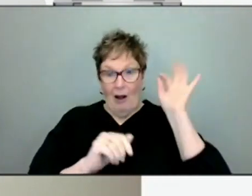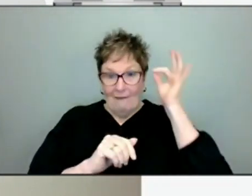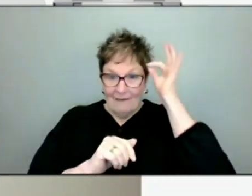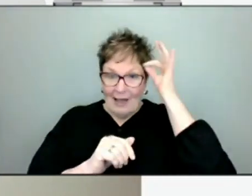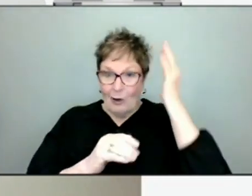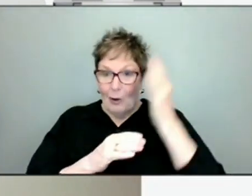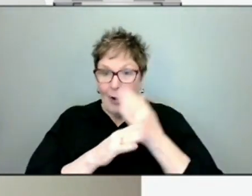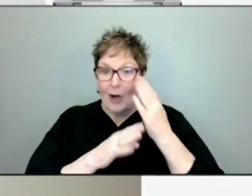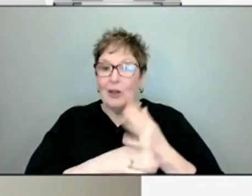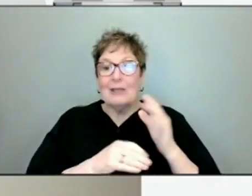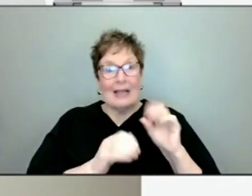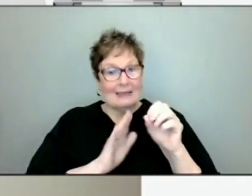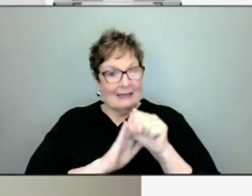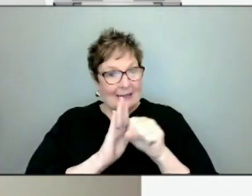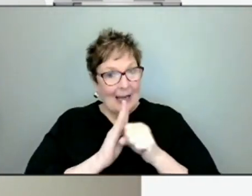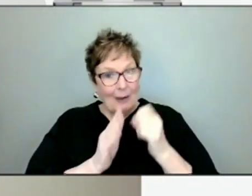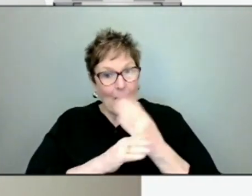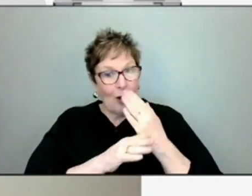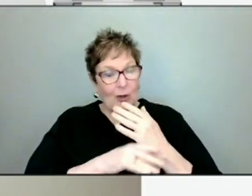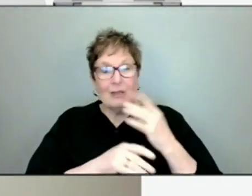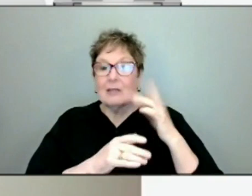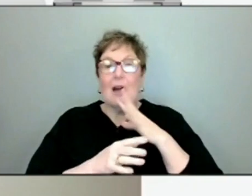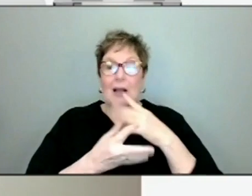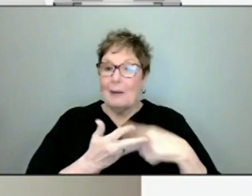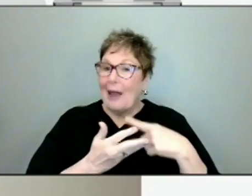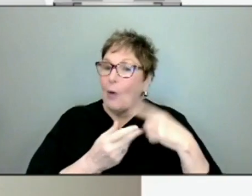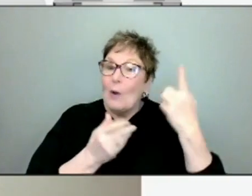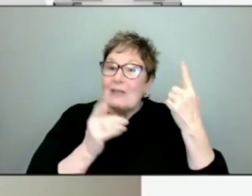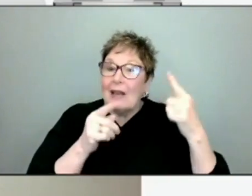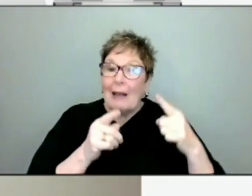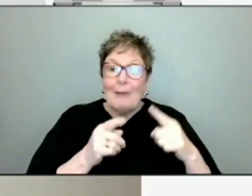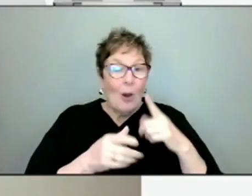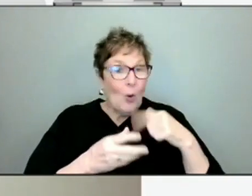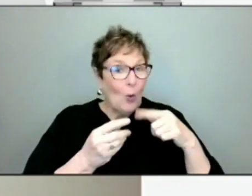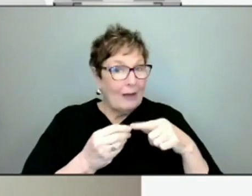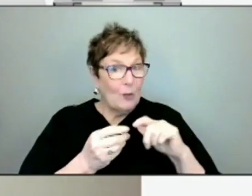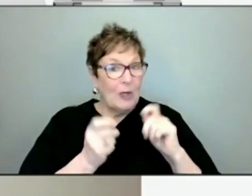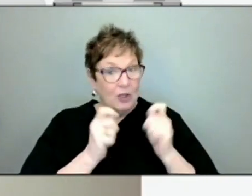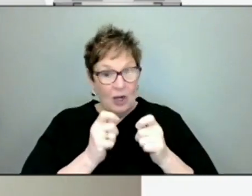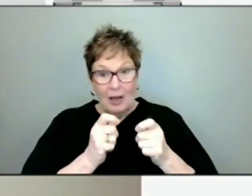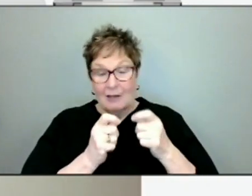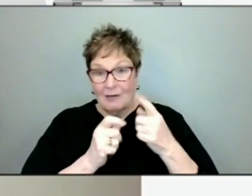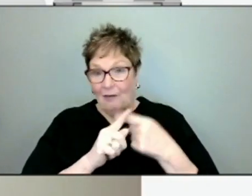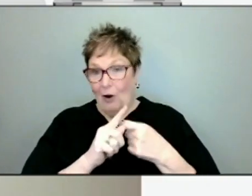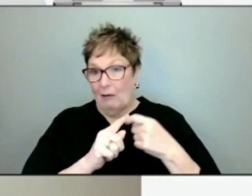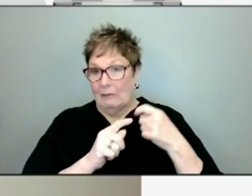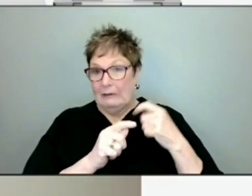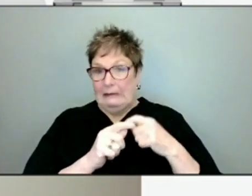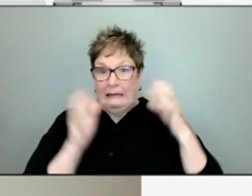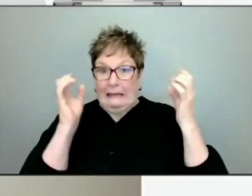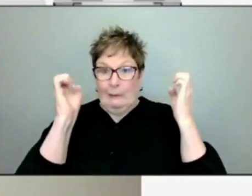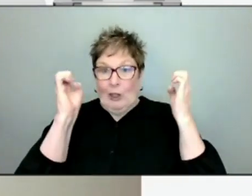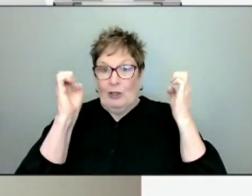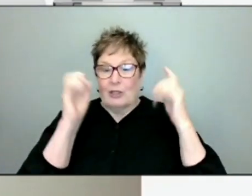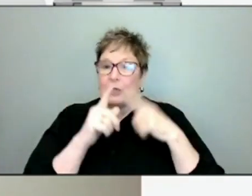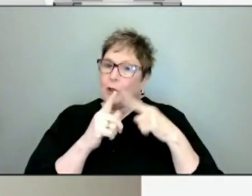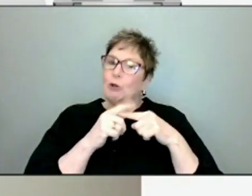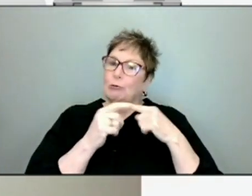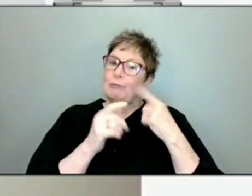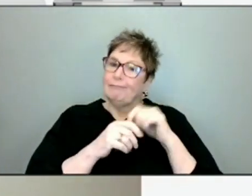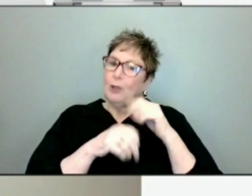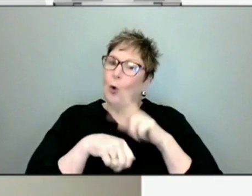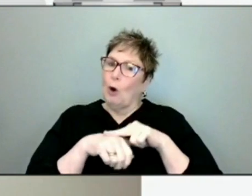discussions now about, you know, what that transition looks like. At what point do we make that transition? But certainly that is there are a lot of